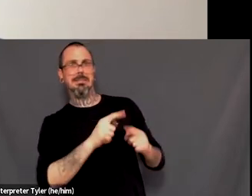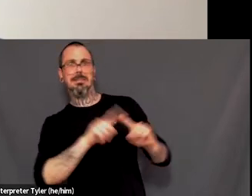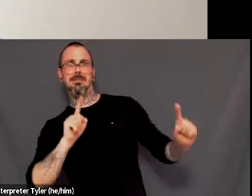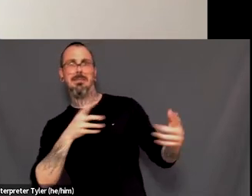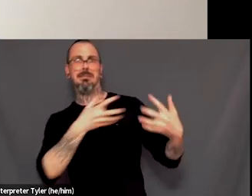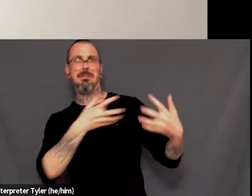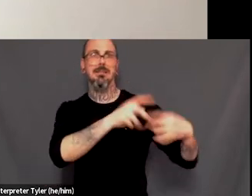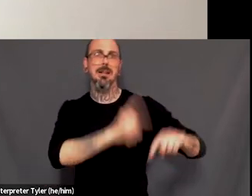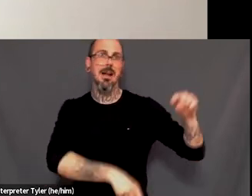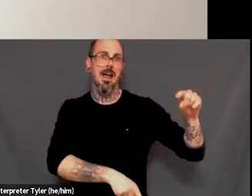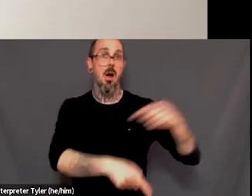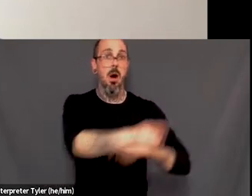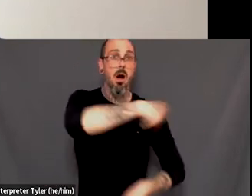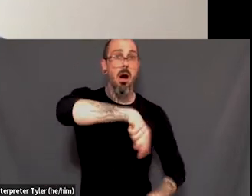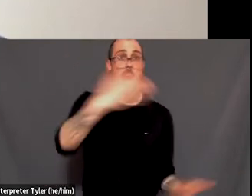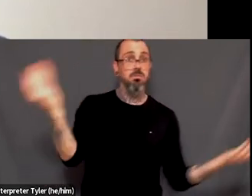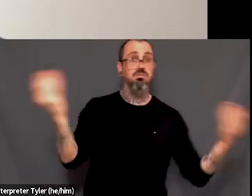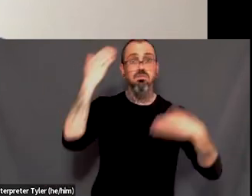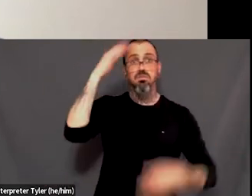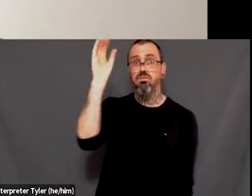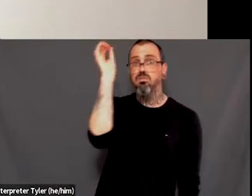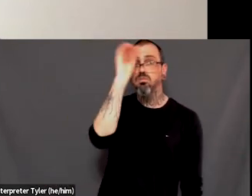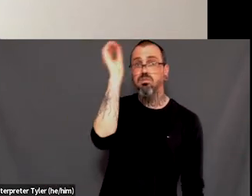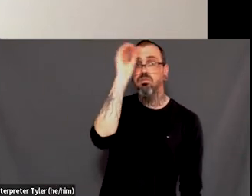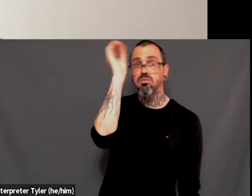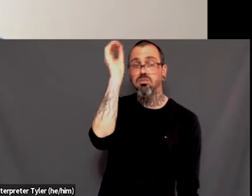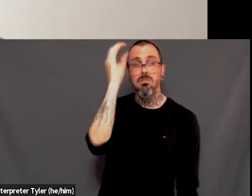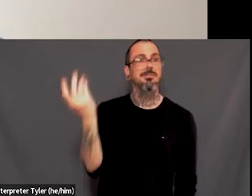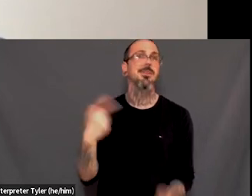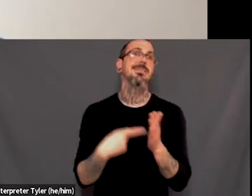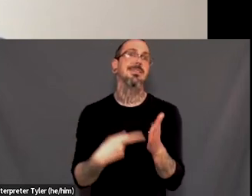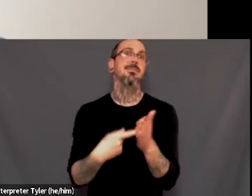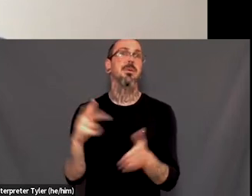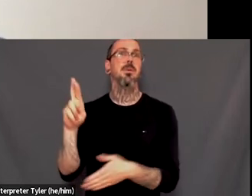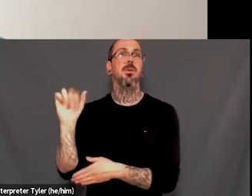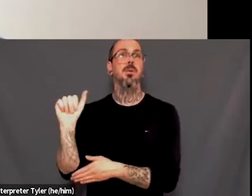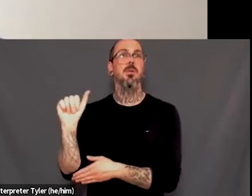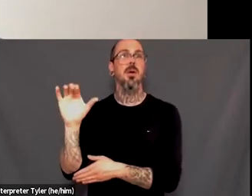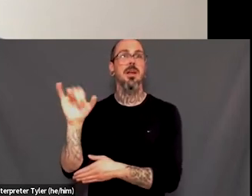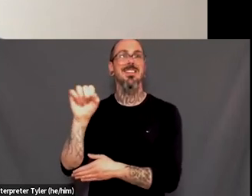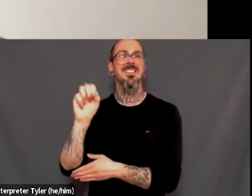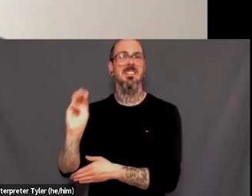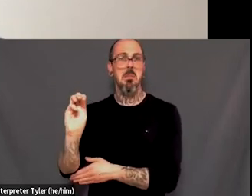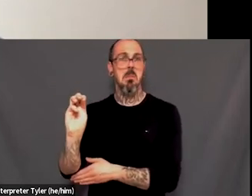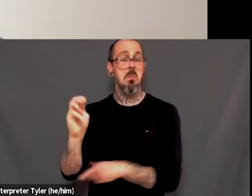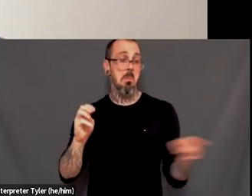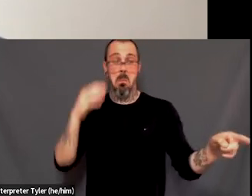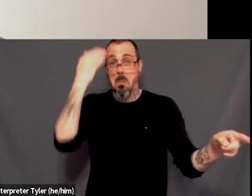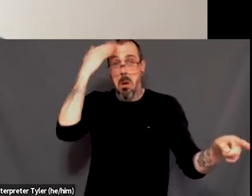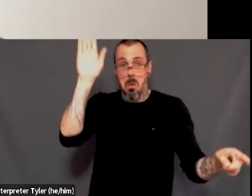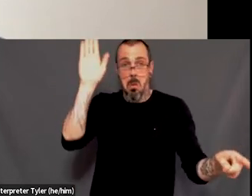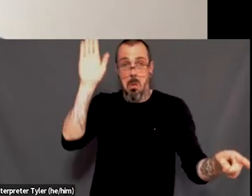awareness around sort of the stressor of facing racism day in and day out, they're not going to have any capacity, um,